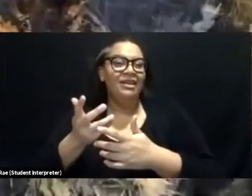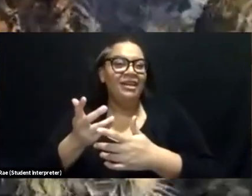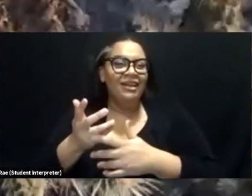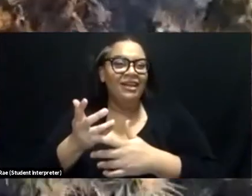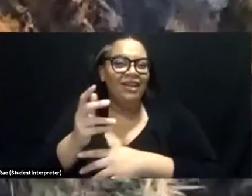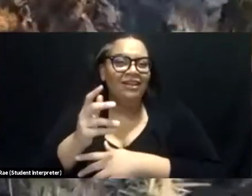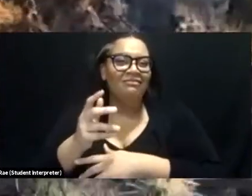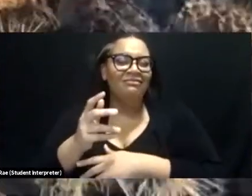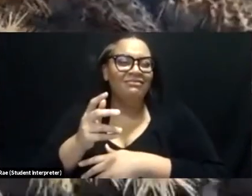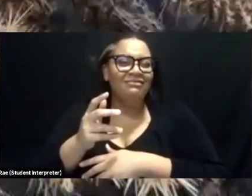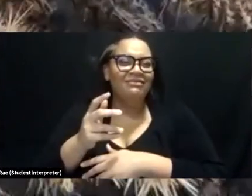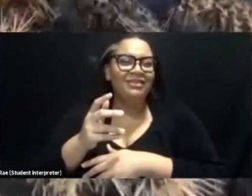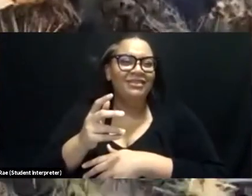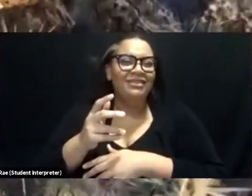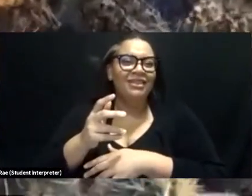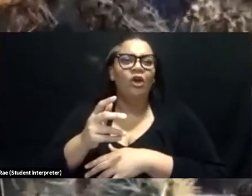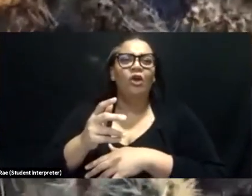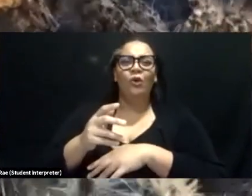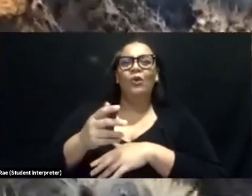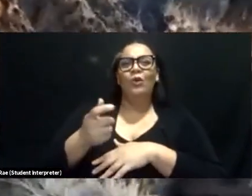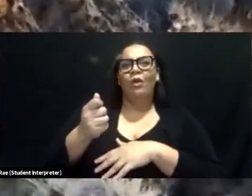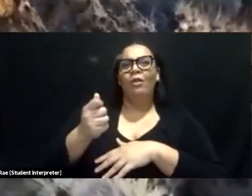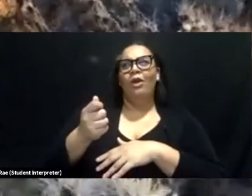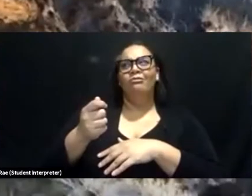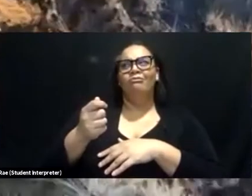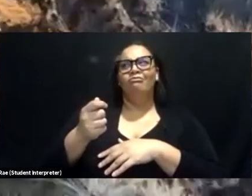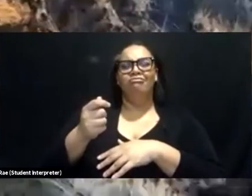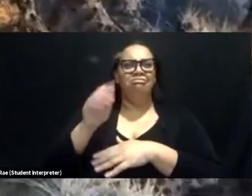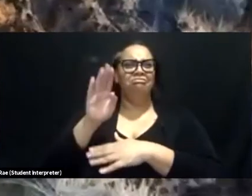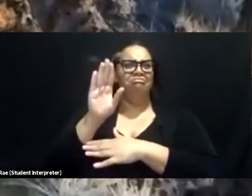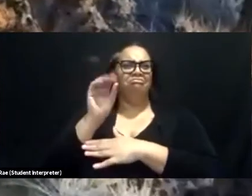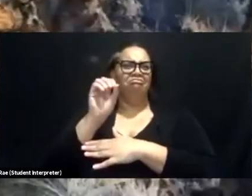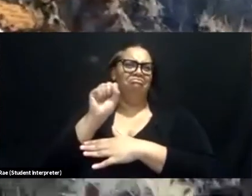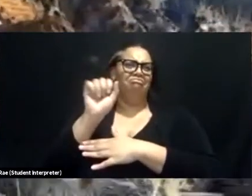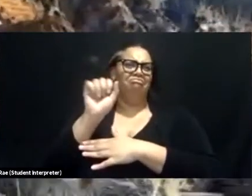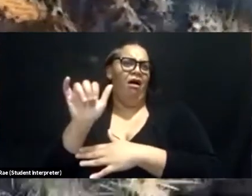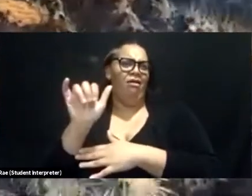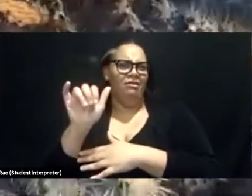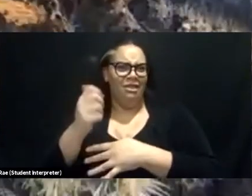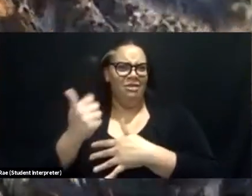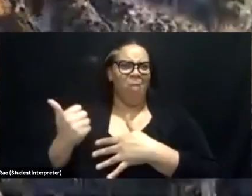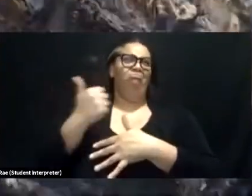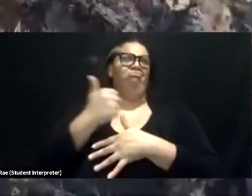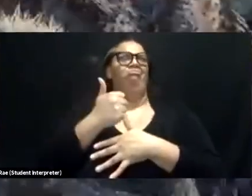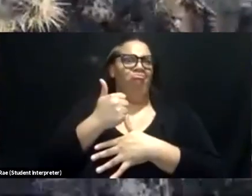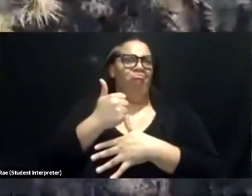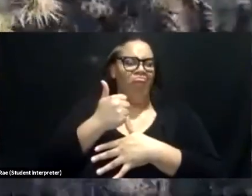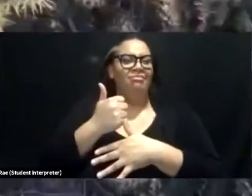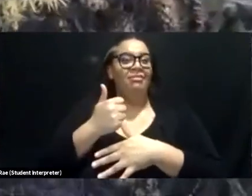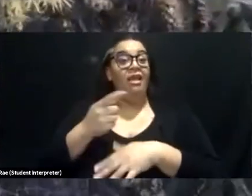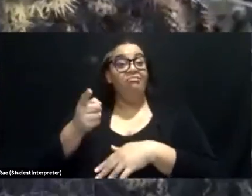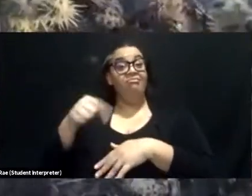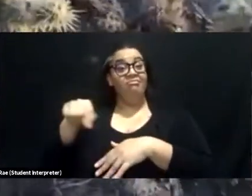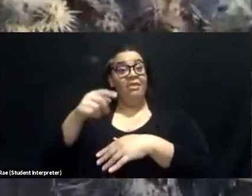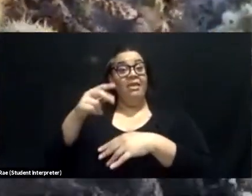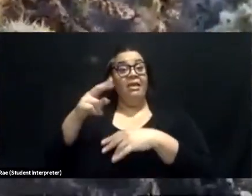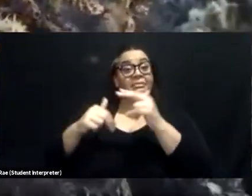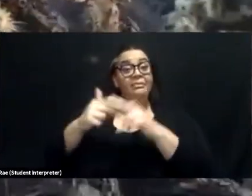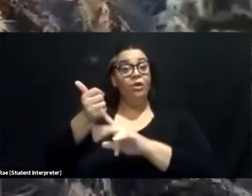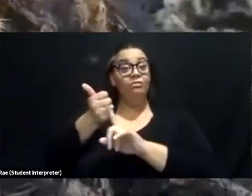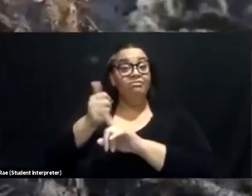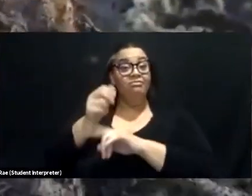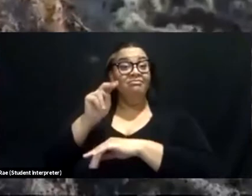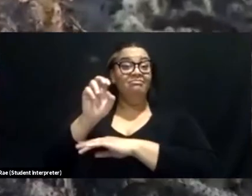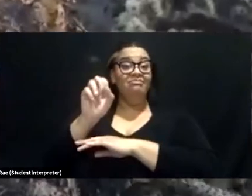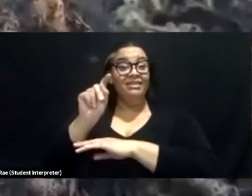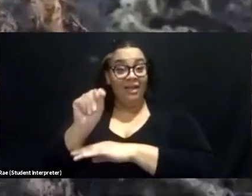They're quite they're quite bossy birds. They build their nest in cholla because it helps to defend their